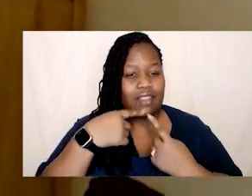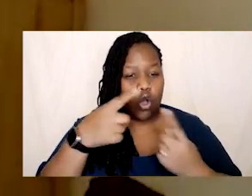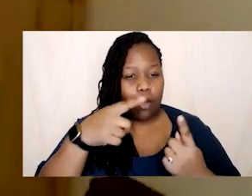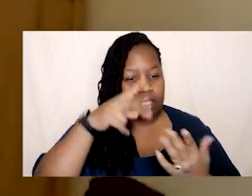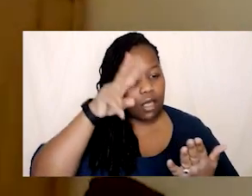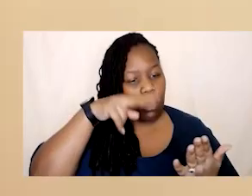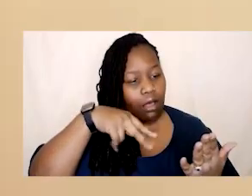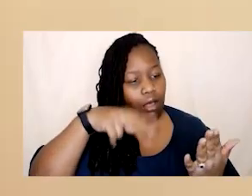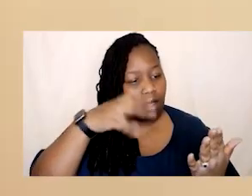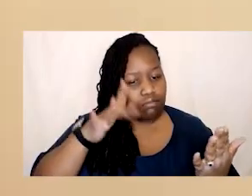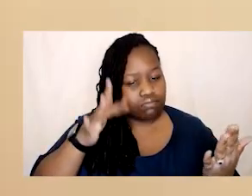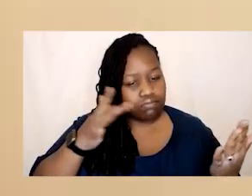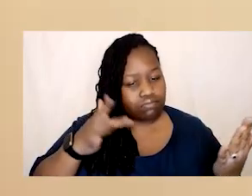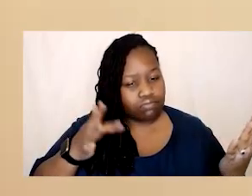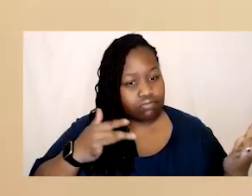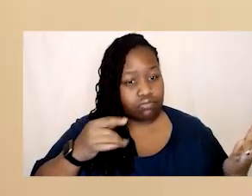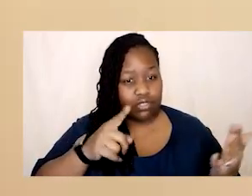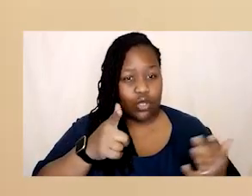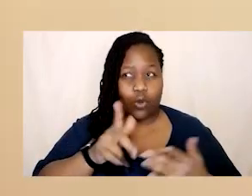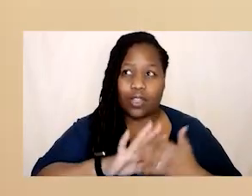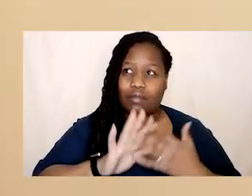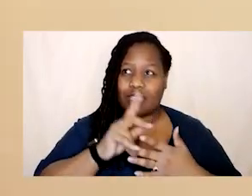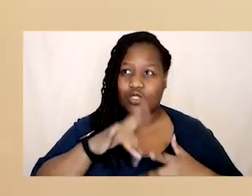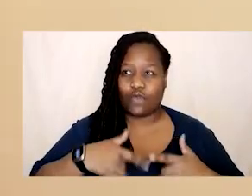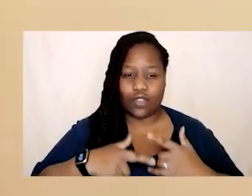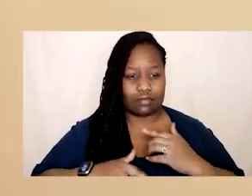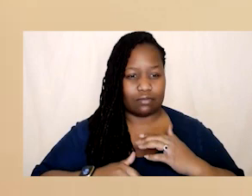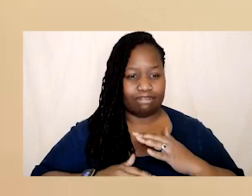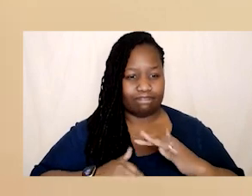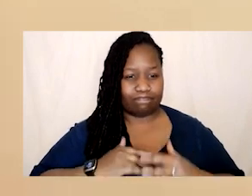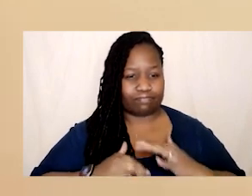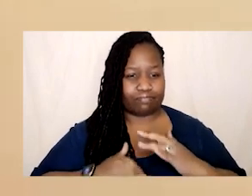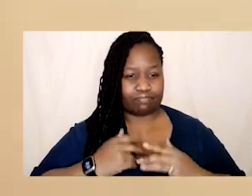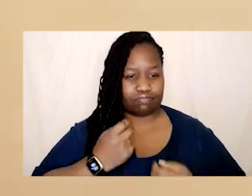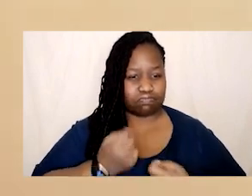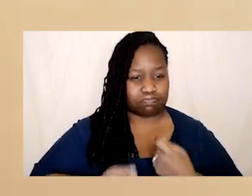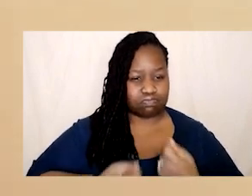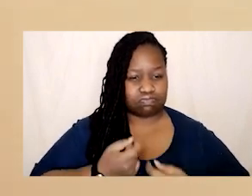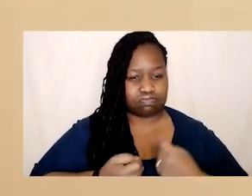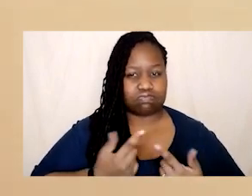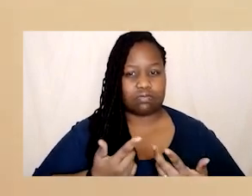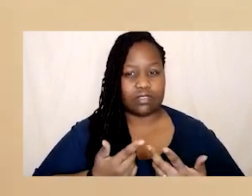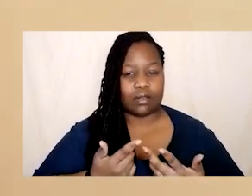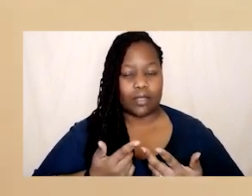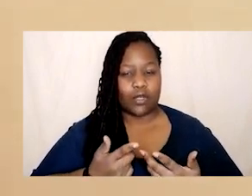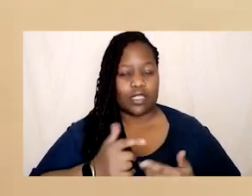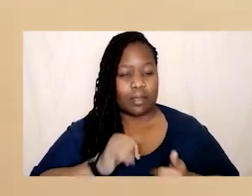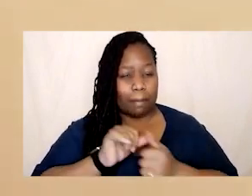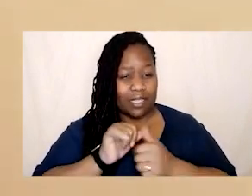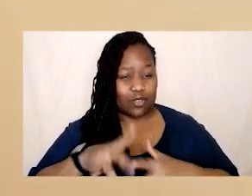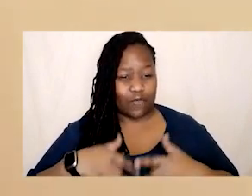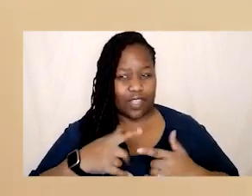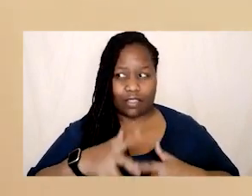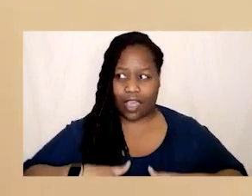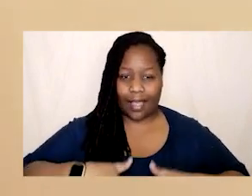kind of whipping yourself to feel something because it's better to feel the anger and the shock the the the frustrations of